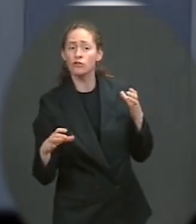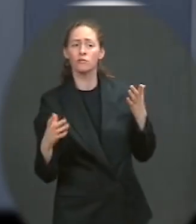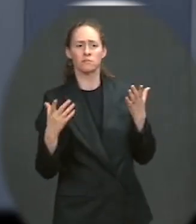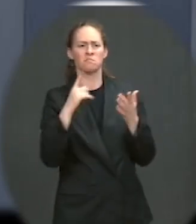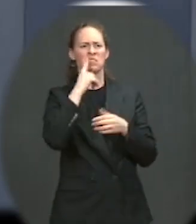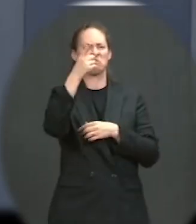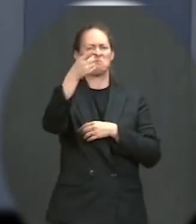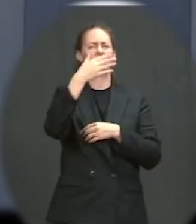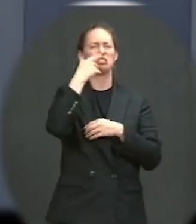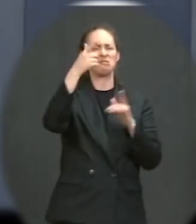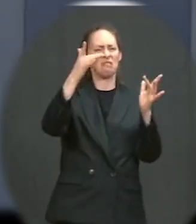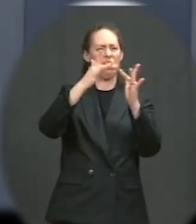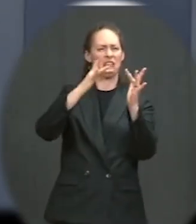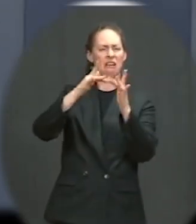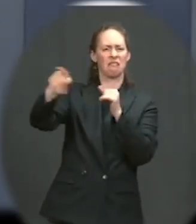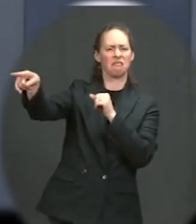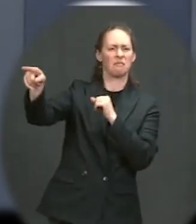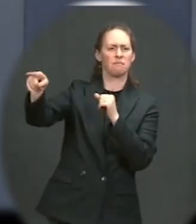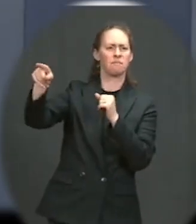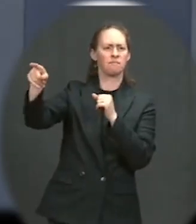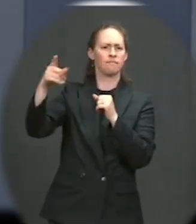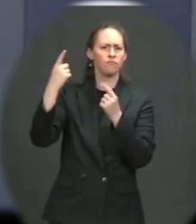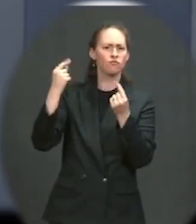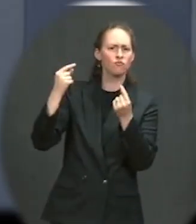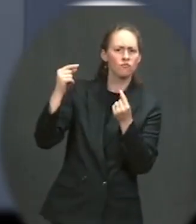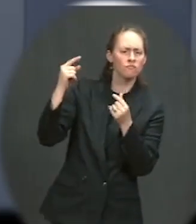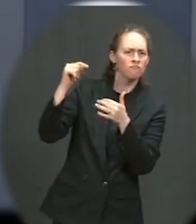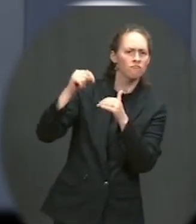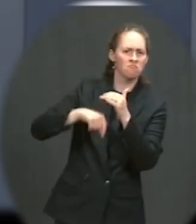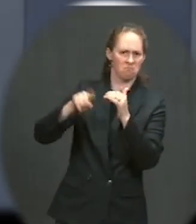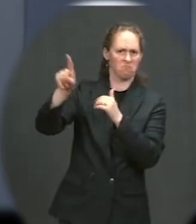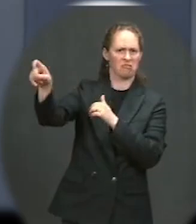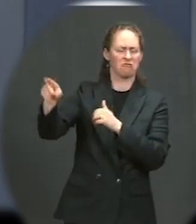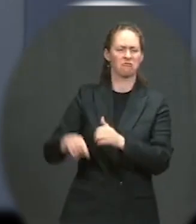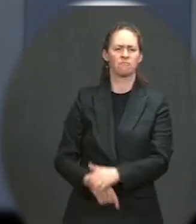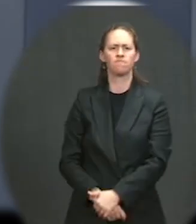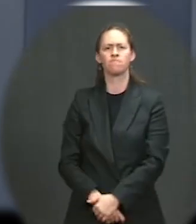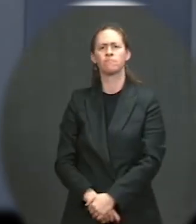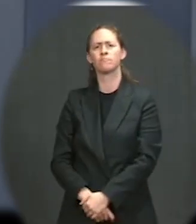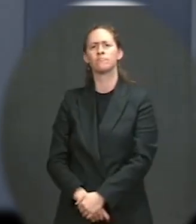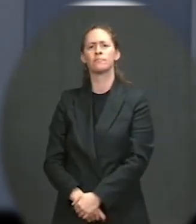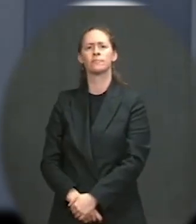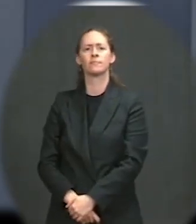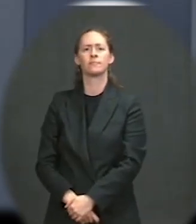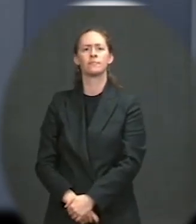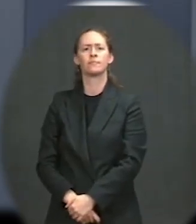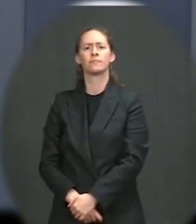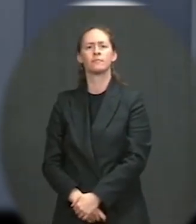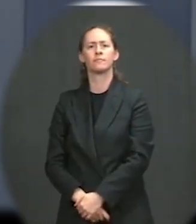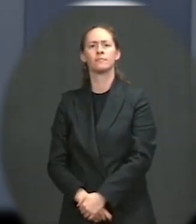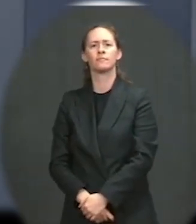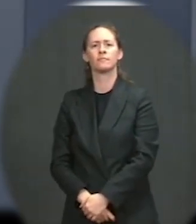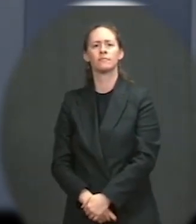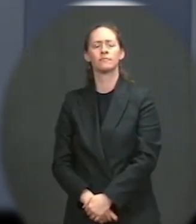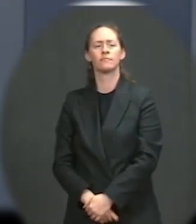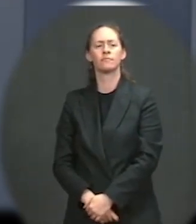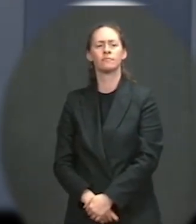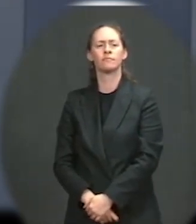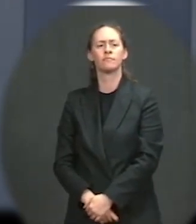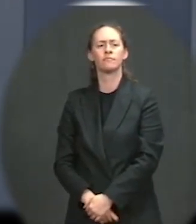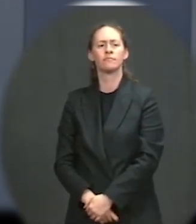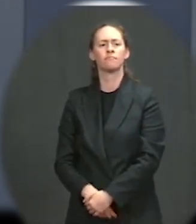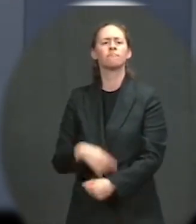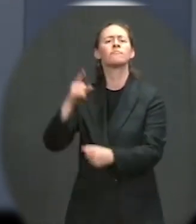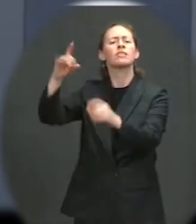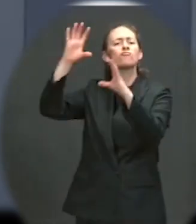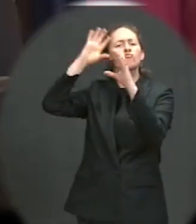on any additional preview they do on that front. Go ahead. Thank you, Jen. We understand that the administration plans to replace the